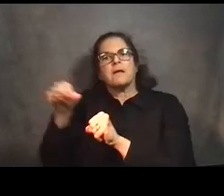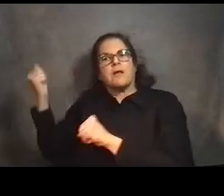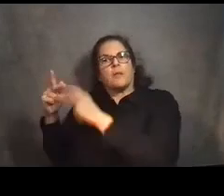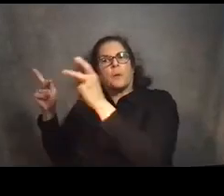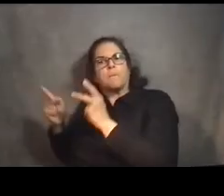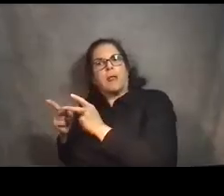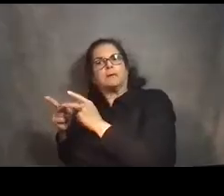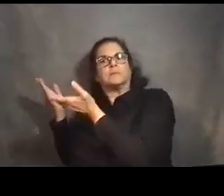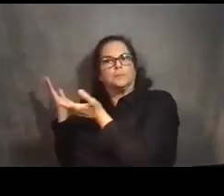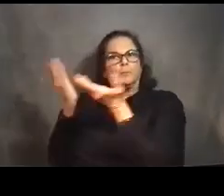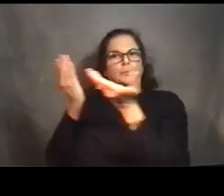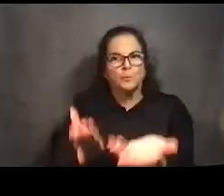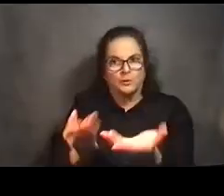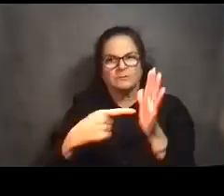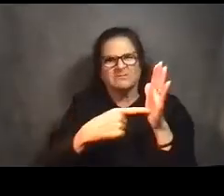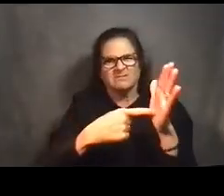please advance to the next slide.